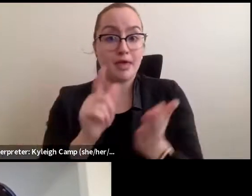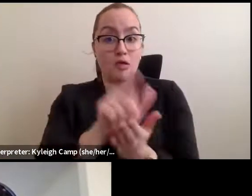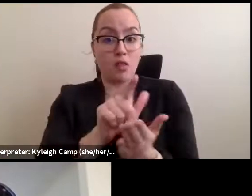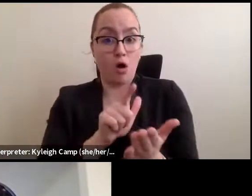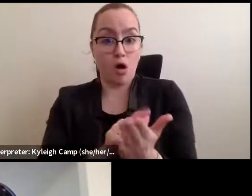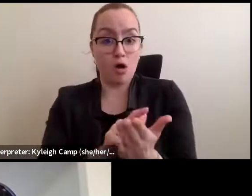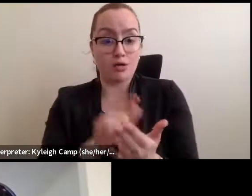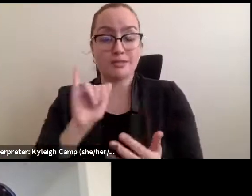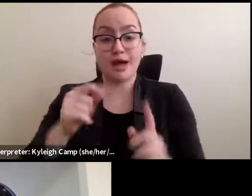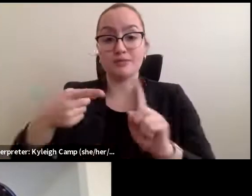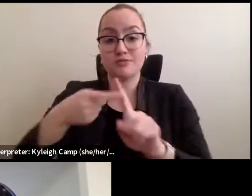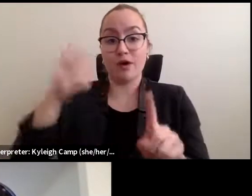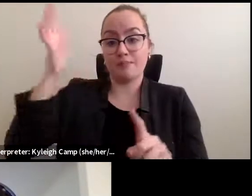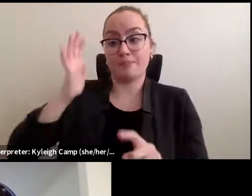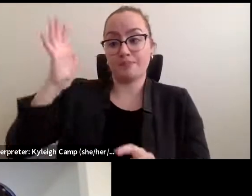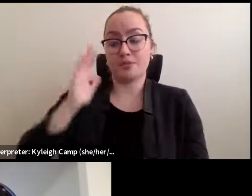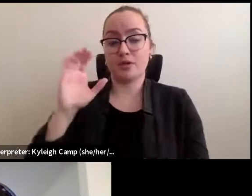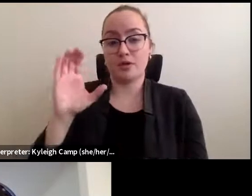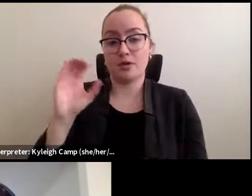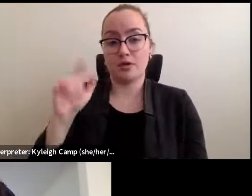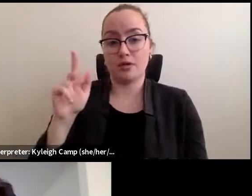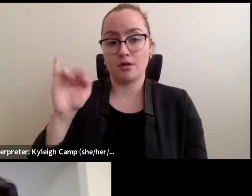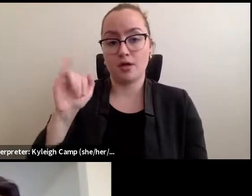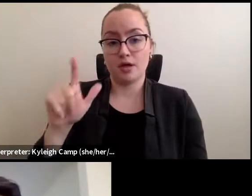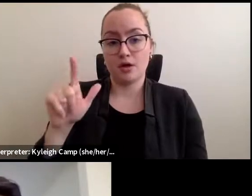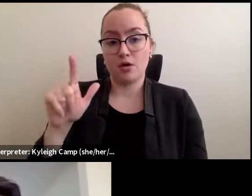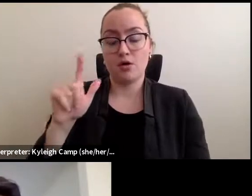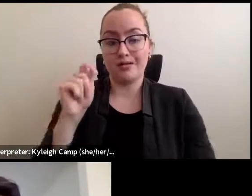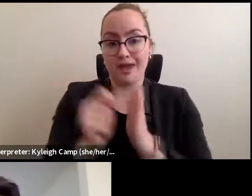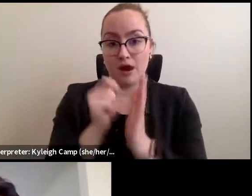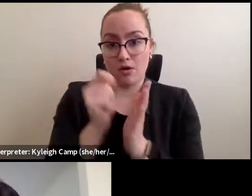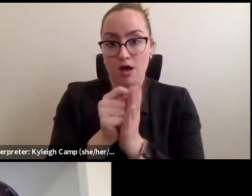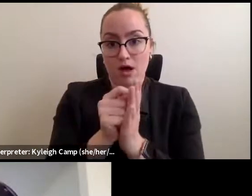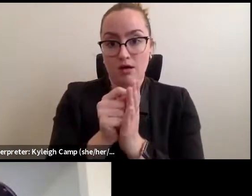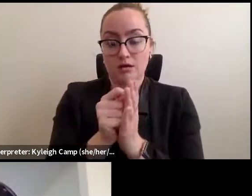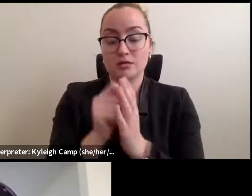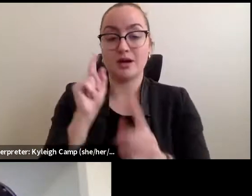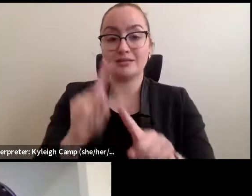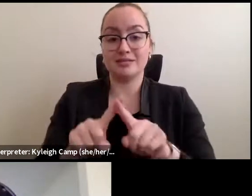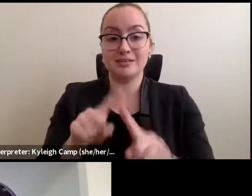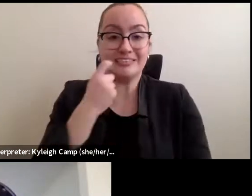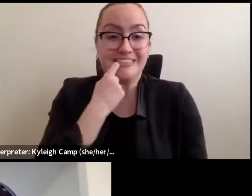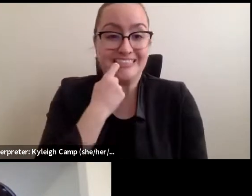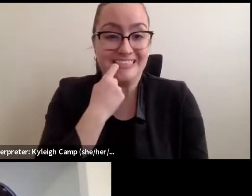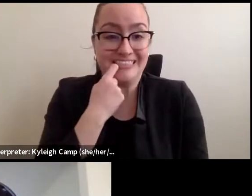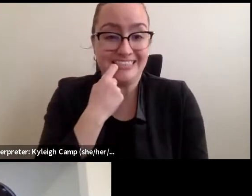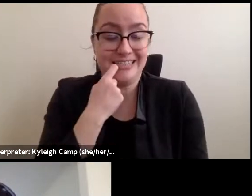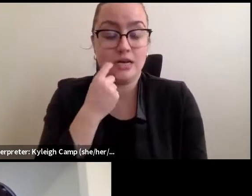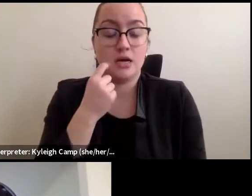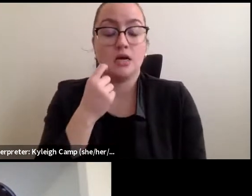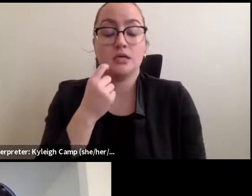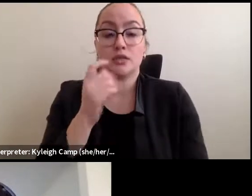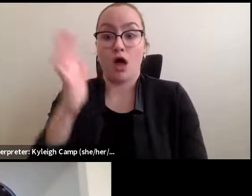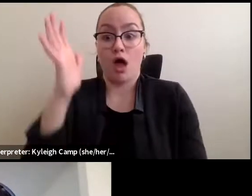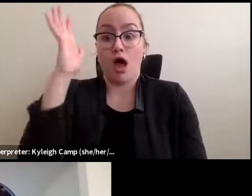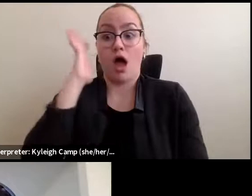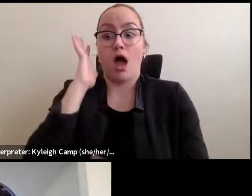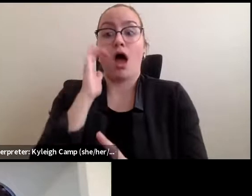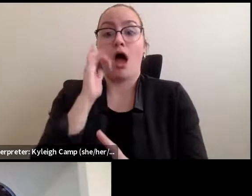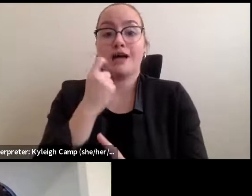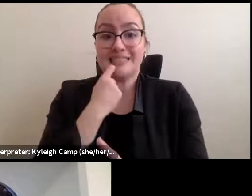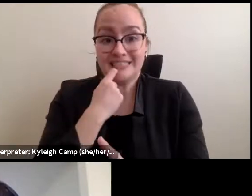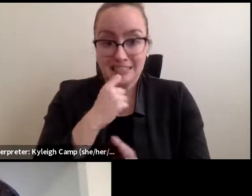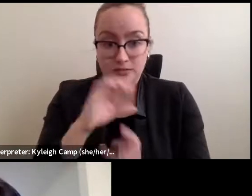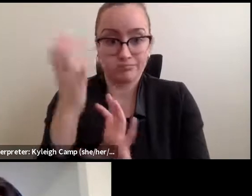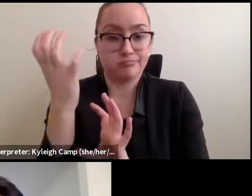colonial era until very recently, even. And we see